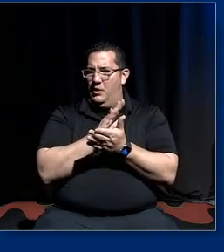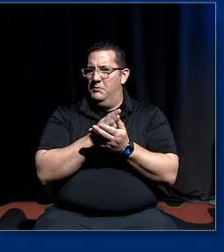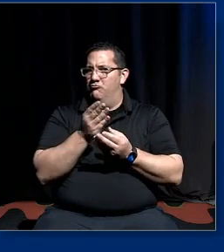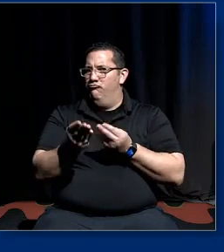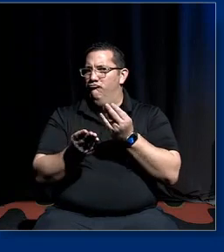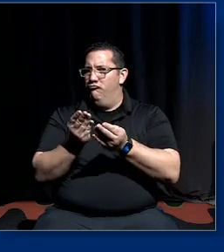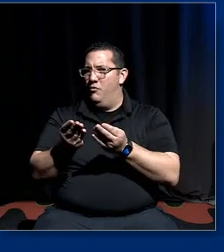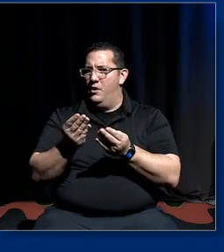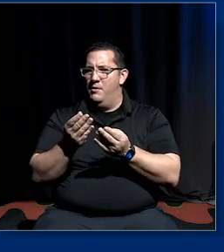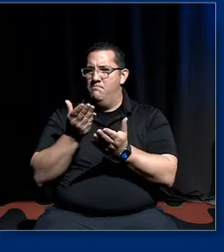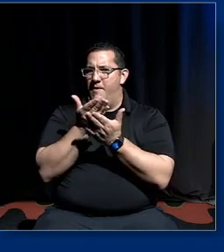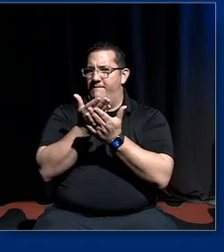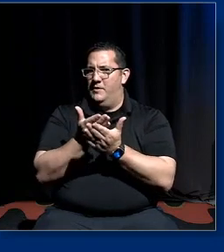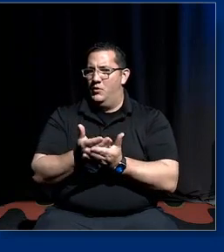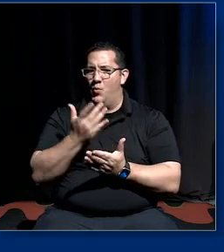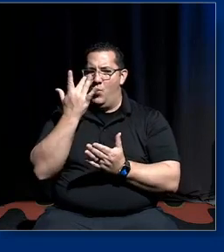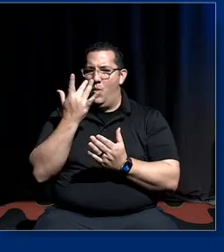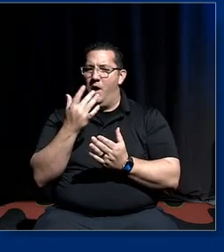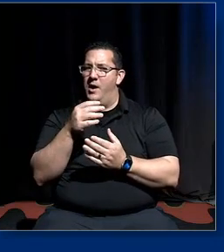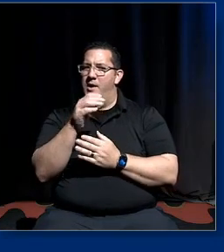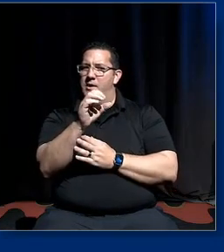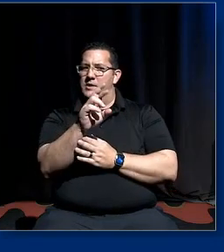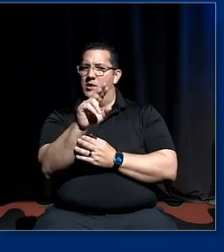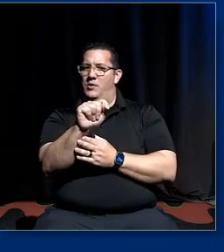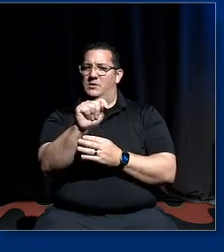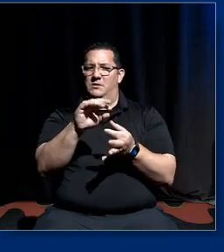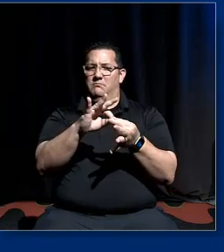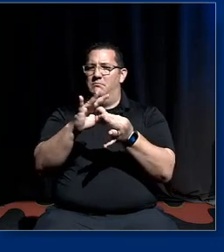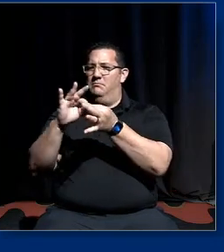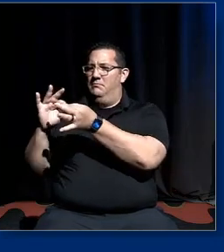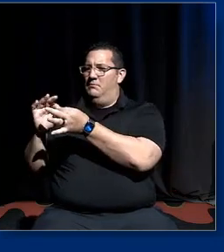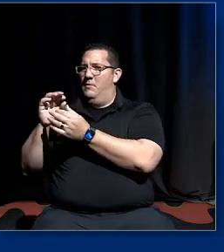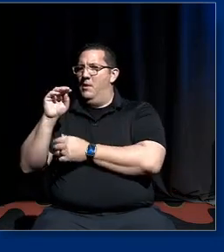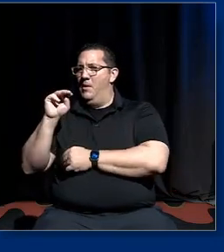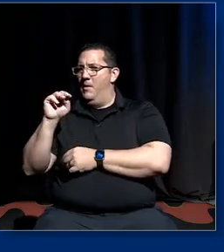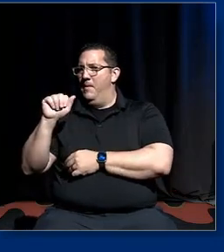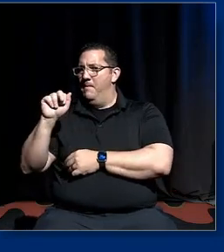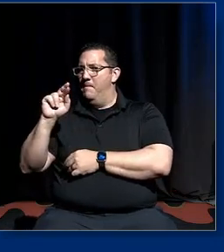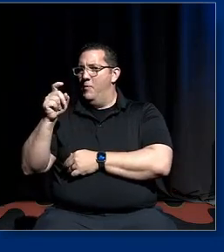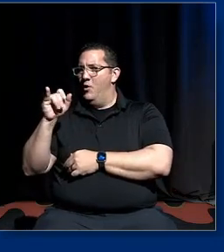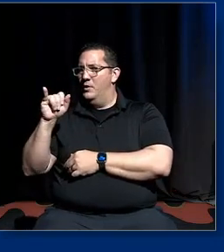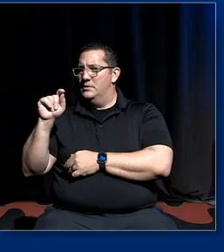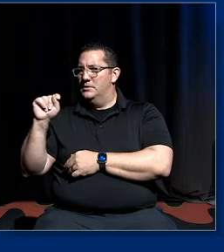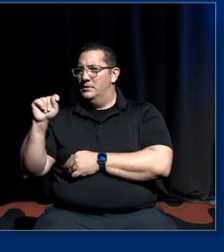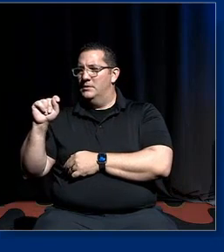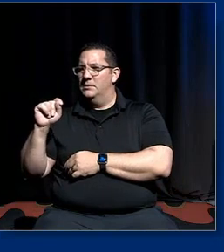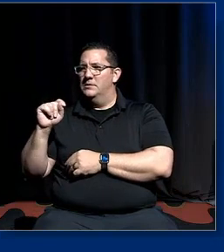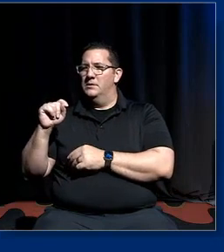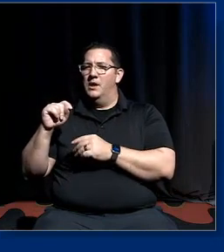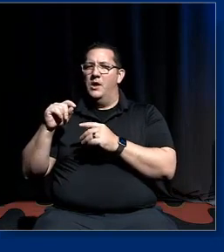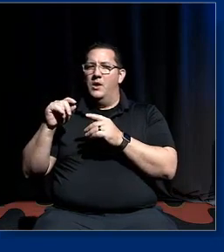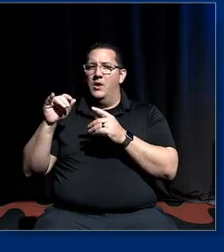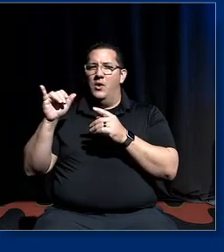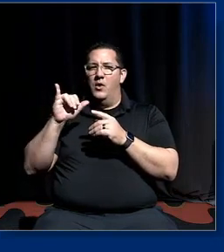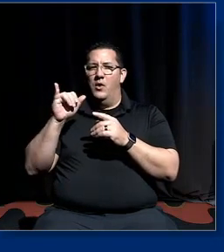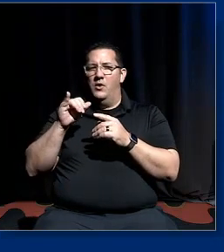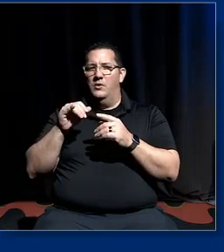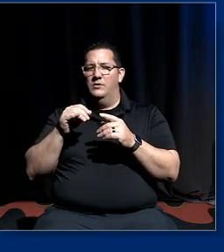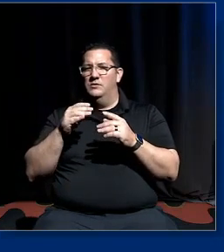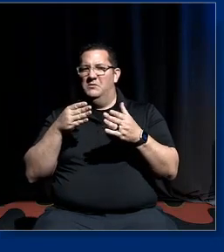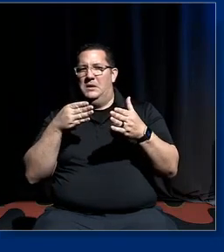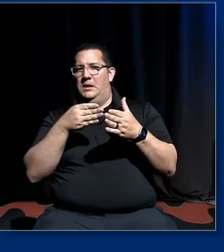why crt is marxist um uh pulling on these anti-semitic tropes about um critical